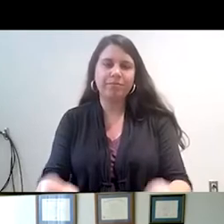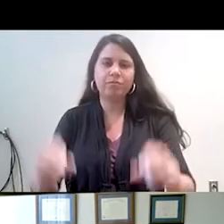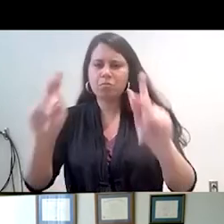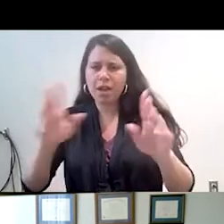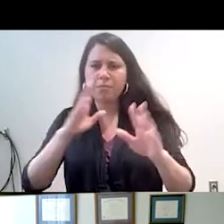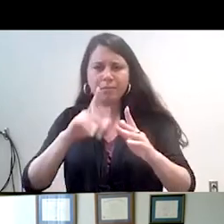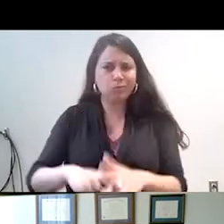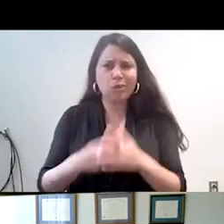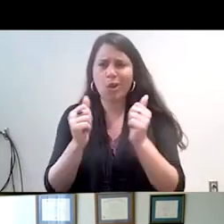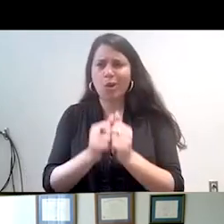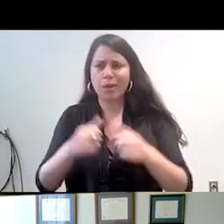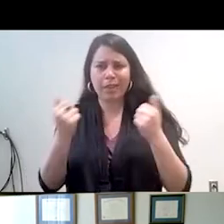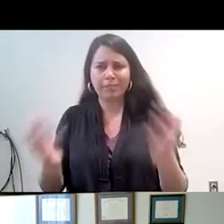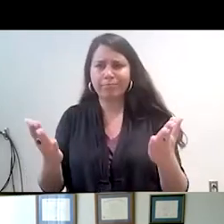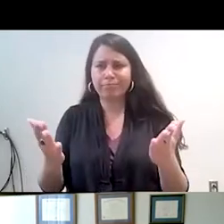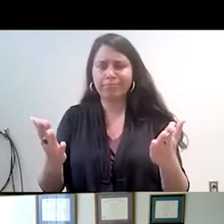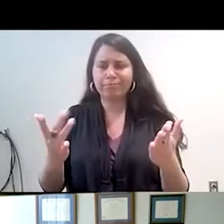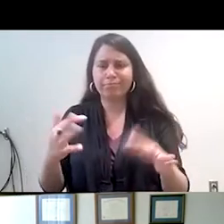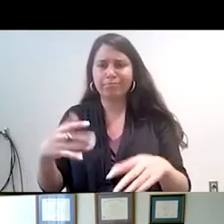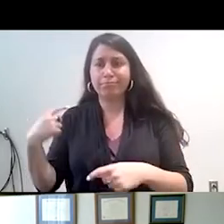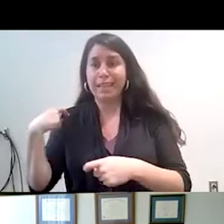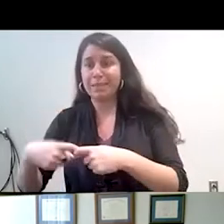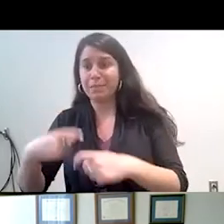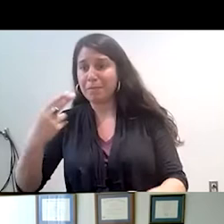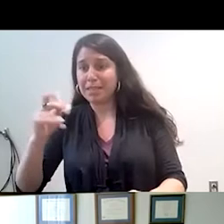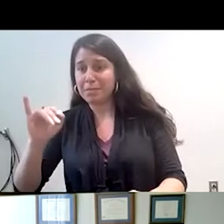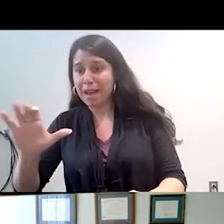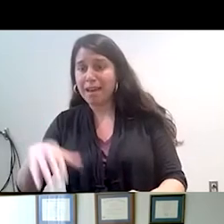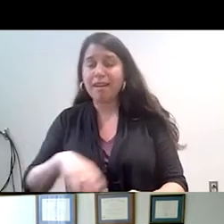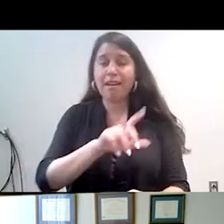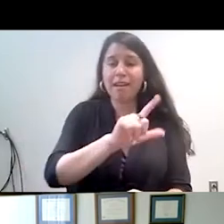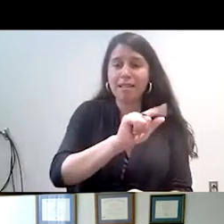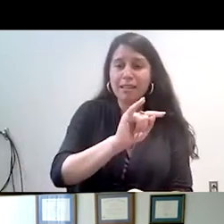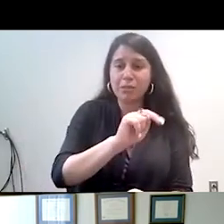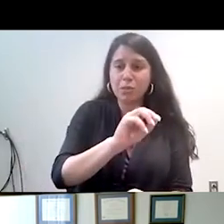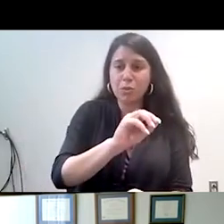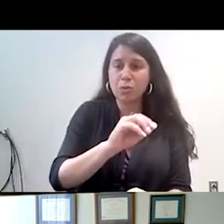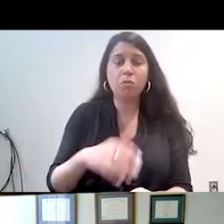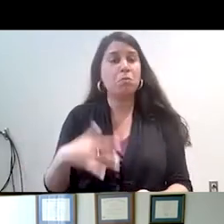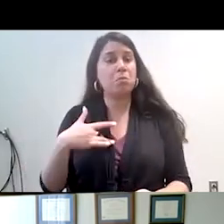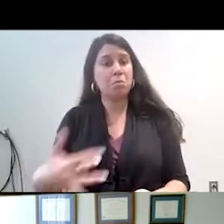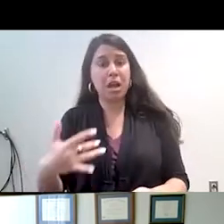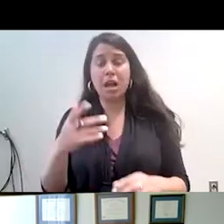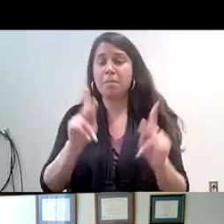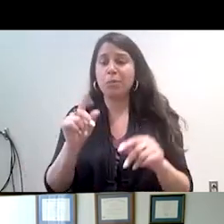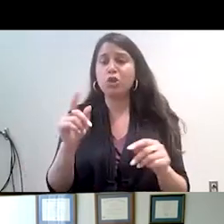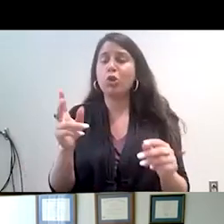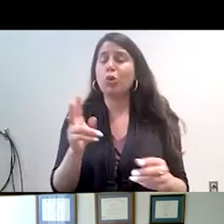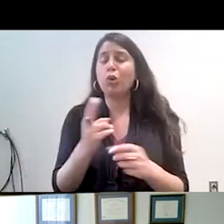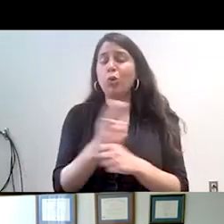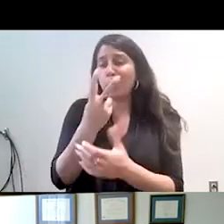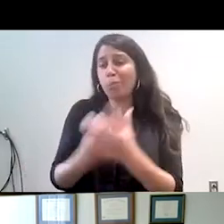start off by talking about Hispanic or Latino. talk about both, and usually they are interchangeable. And is there